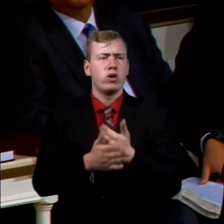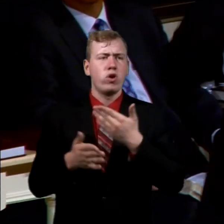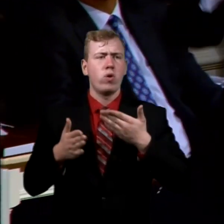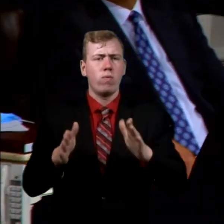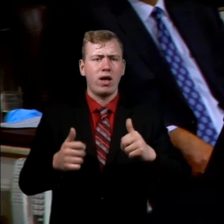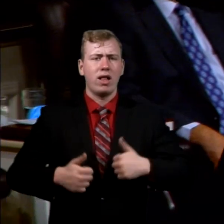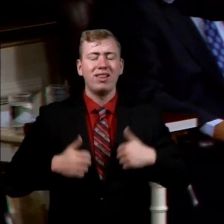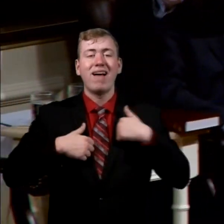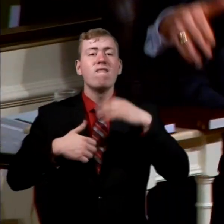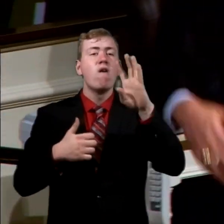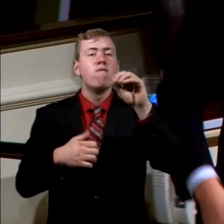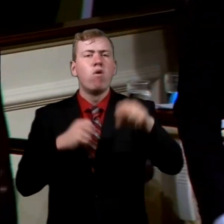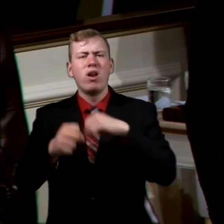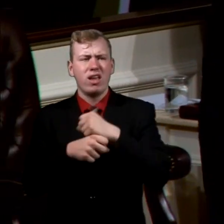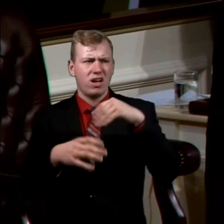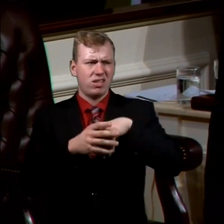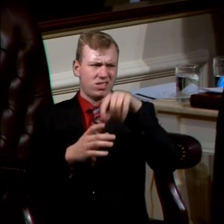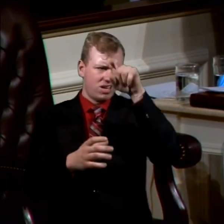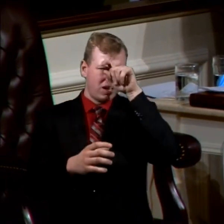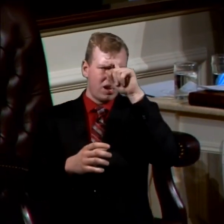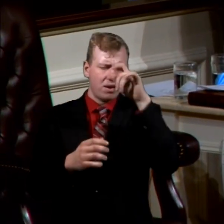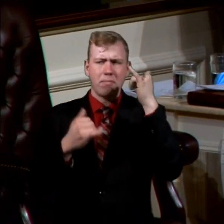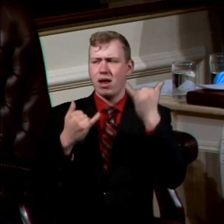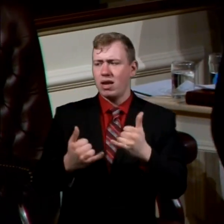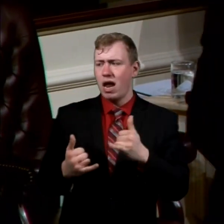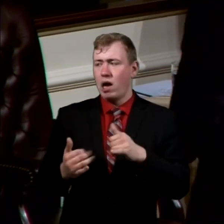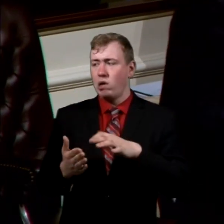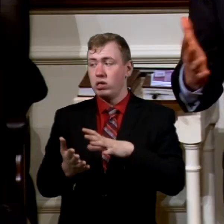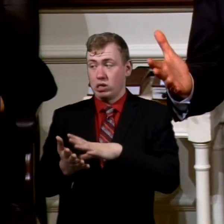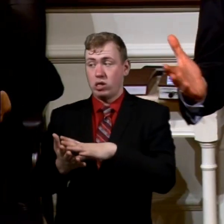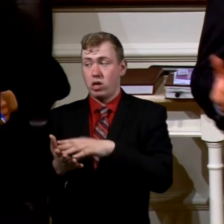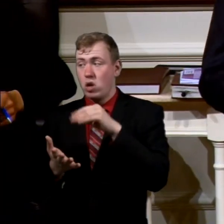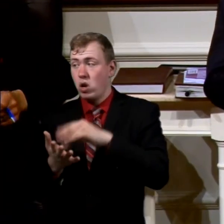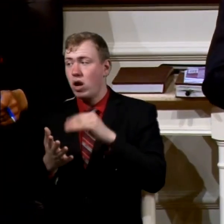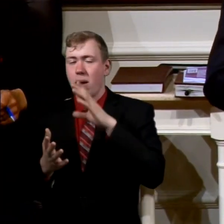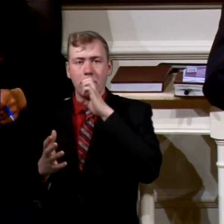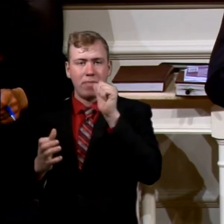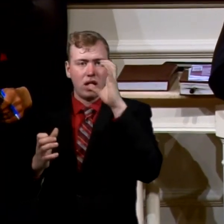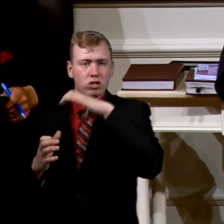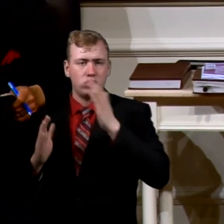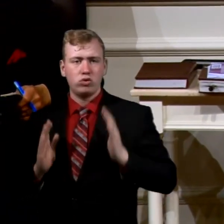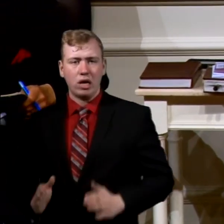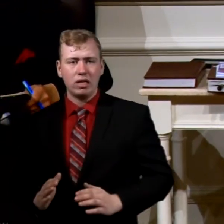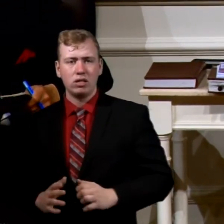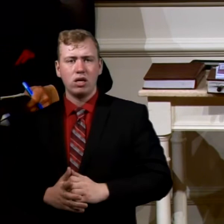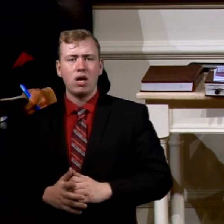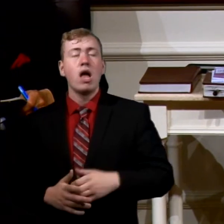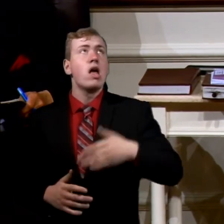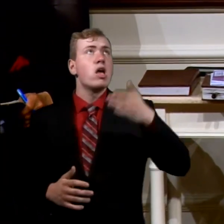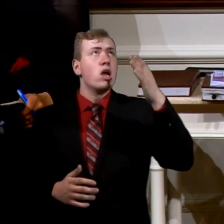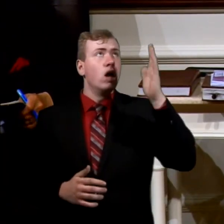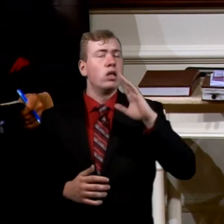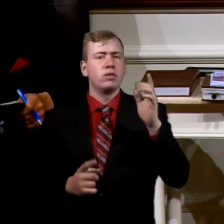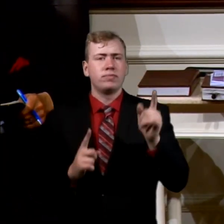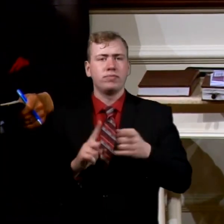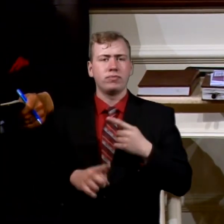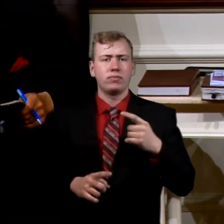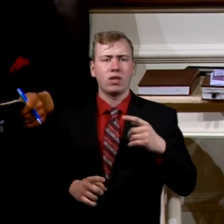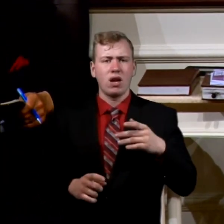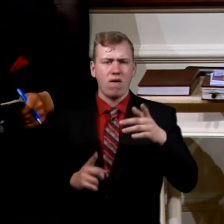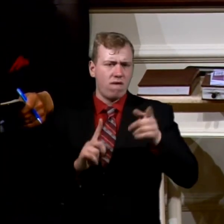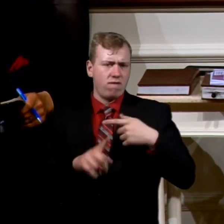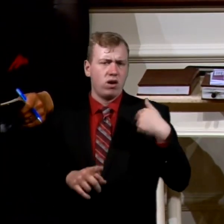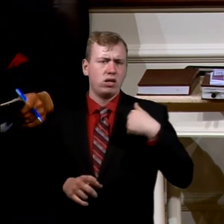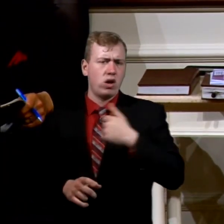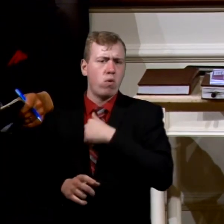Forty years in Egypt. Now he's learning to operate as a stranger. By the way, God, you first to us in 1 Peter, that you're